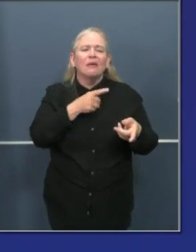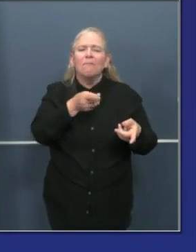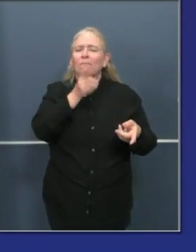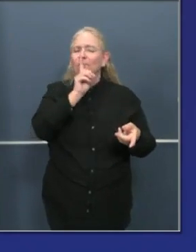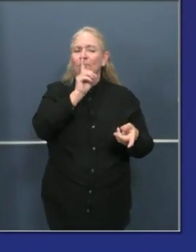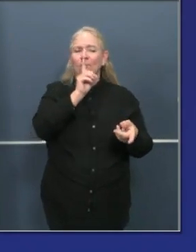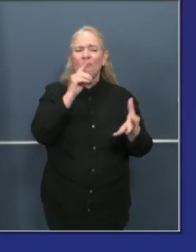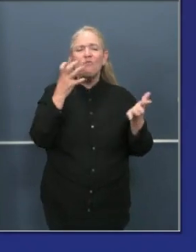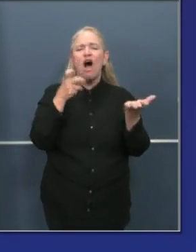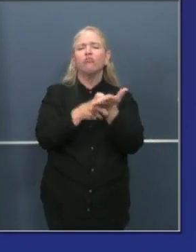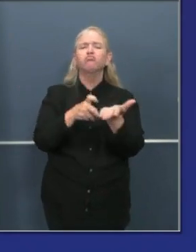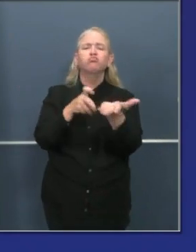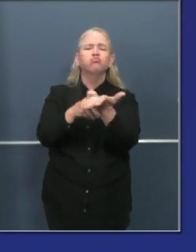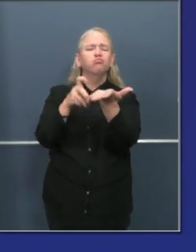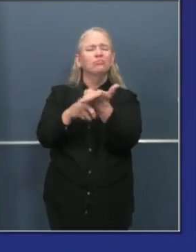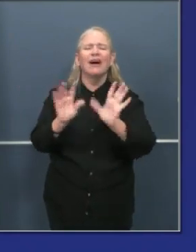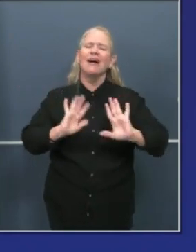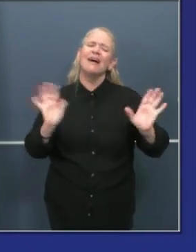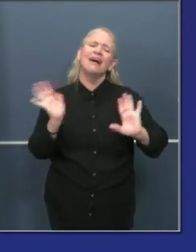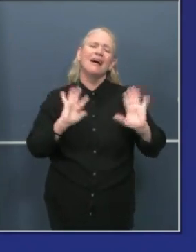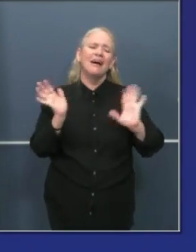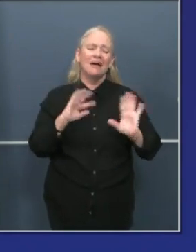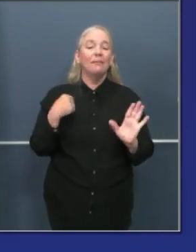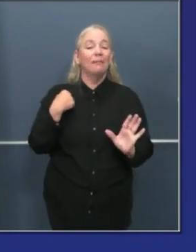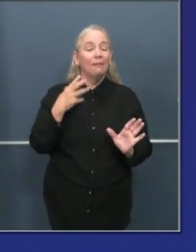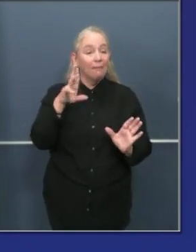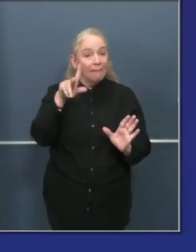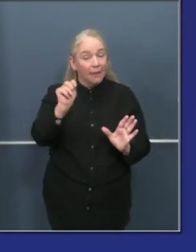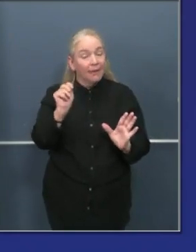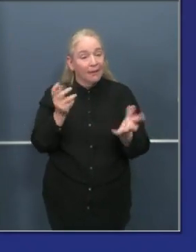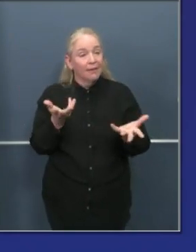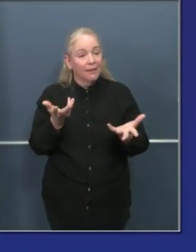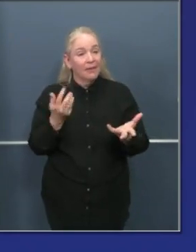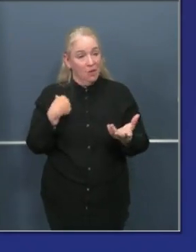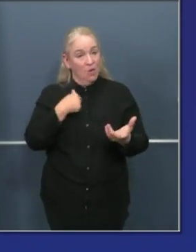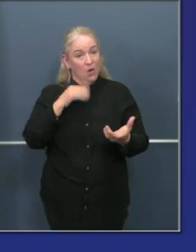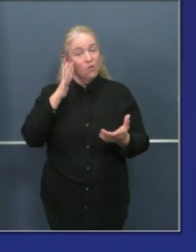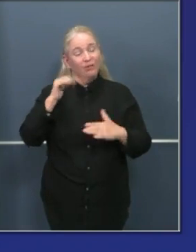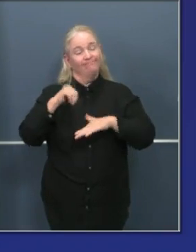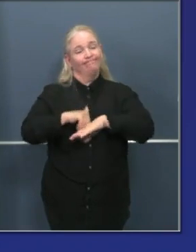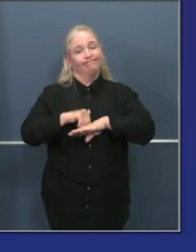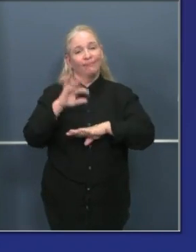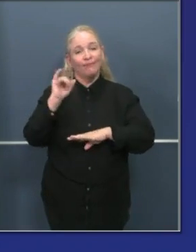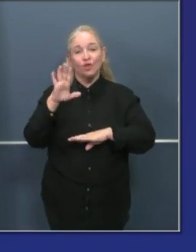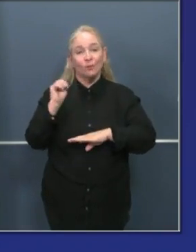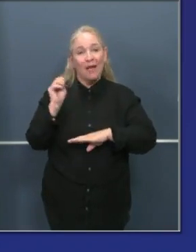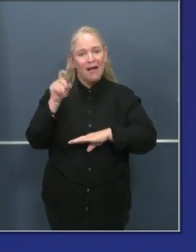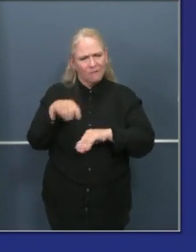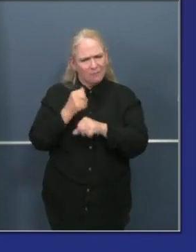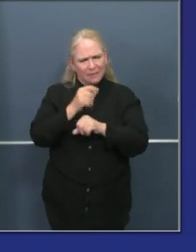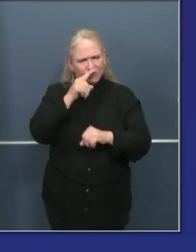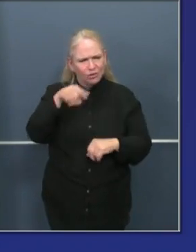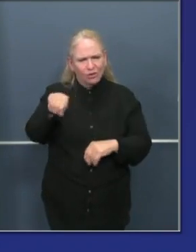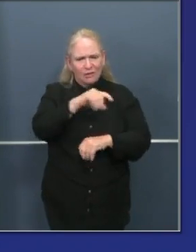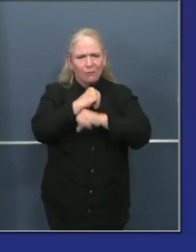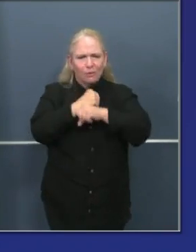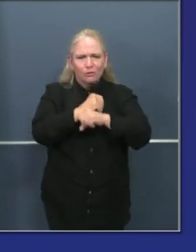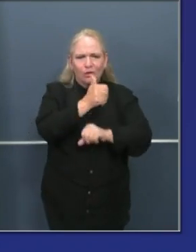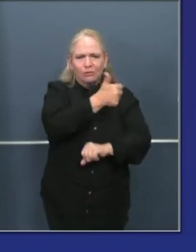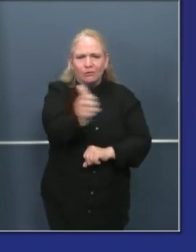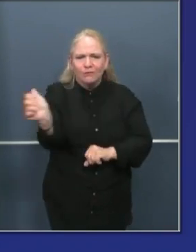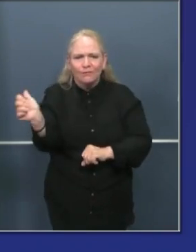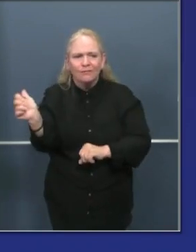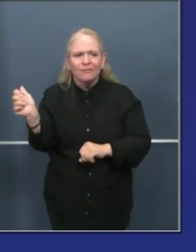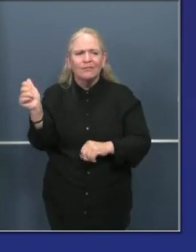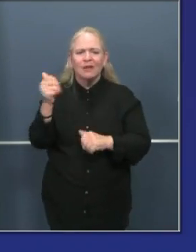punitive frame, but we are going out with the resolve that this moment needs to make sure people are protecting themselves and protecting